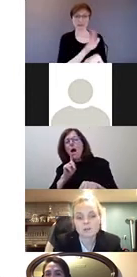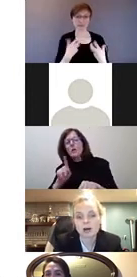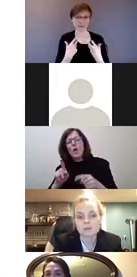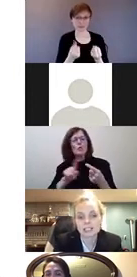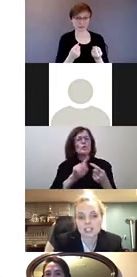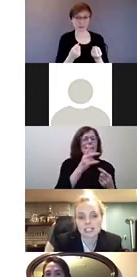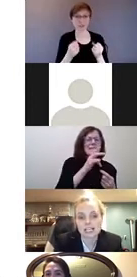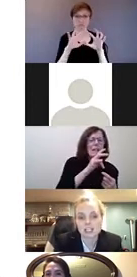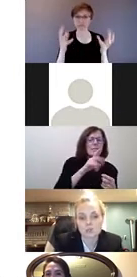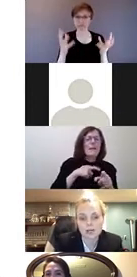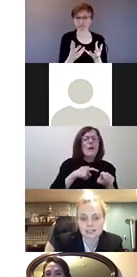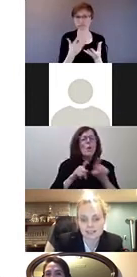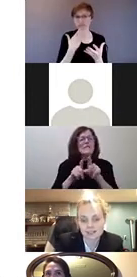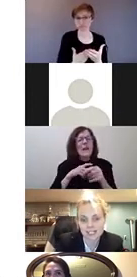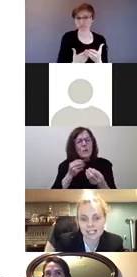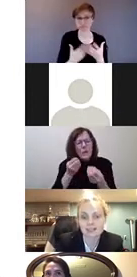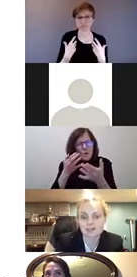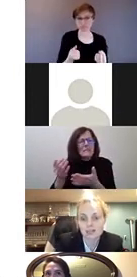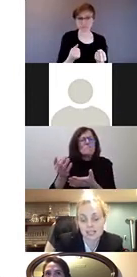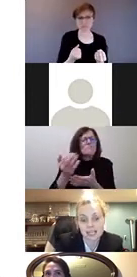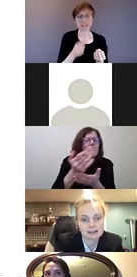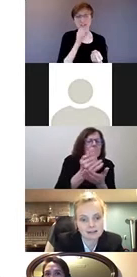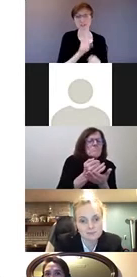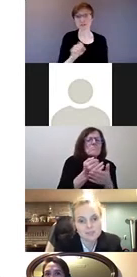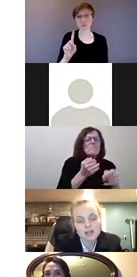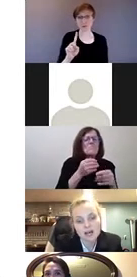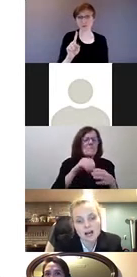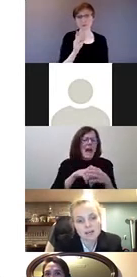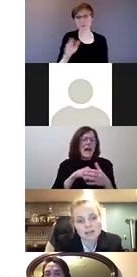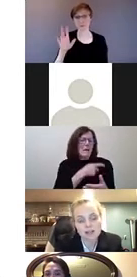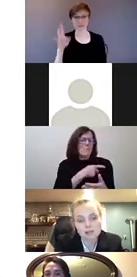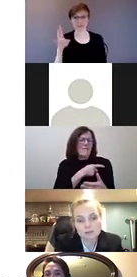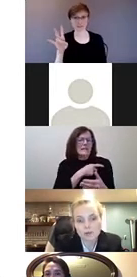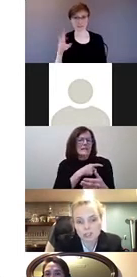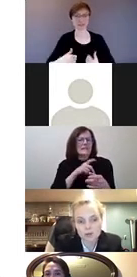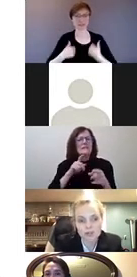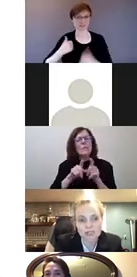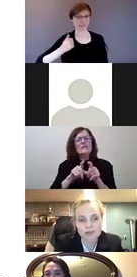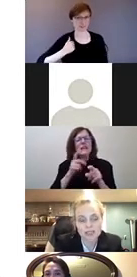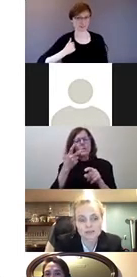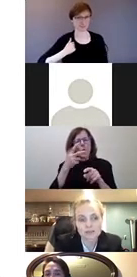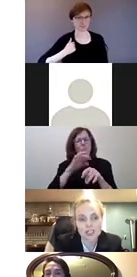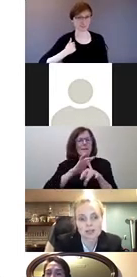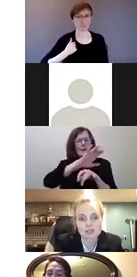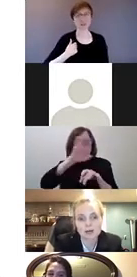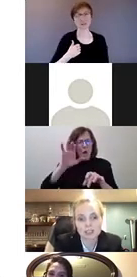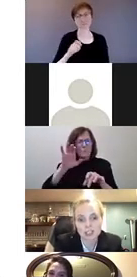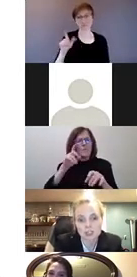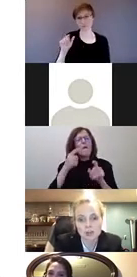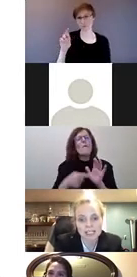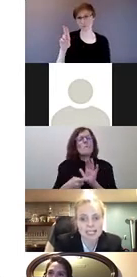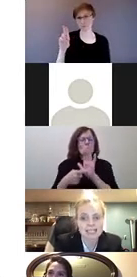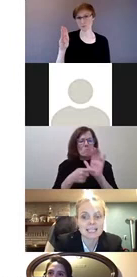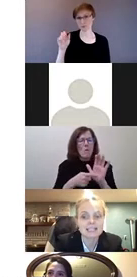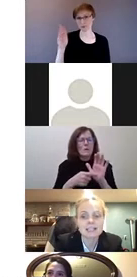data on the population ages 1 to 17 living in Canada. And Ruva Averim will be showing you some of the information that was published